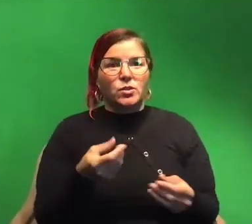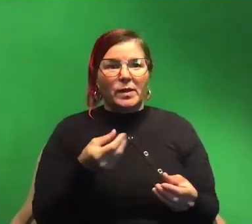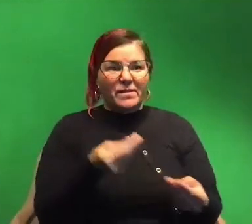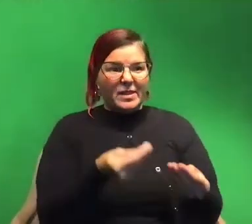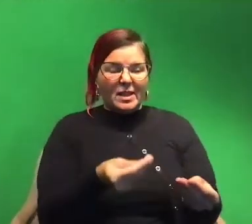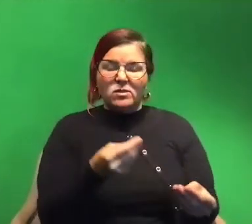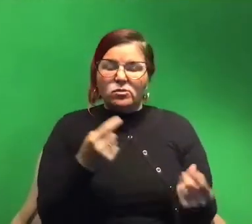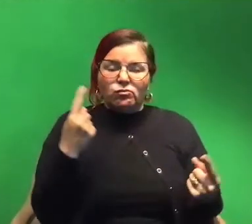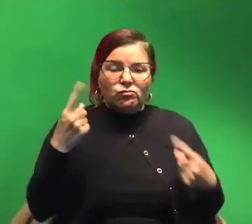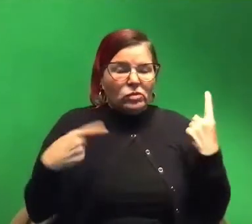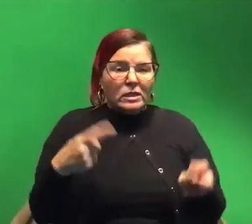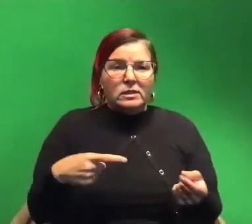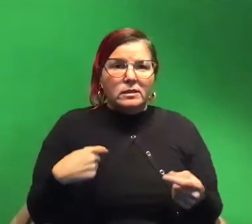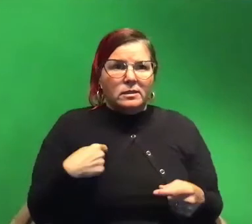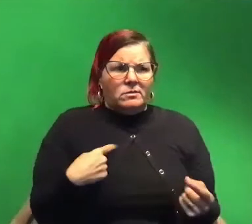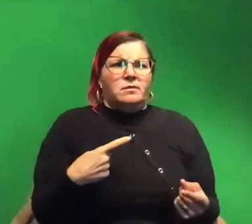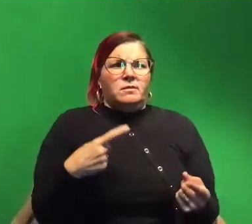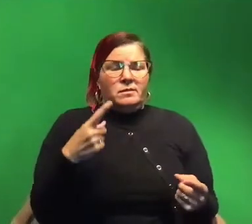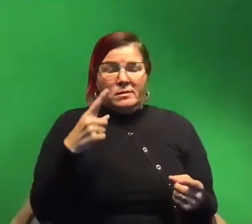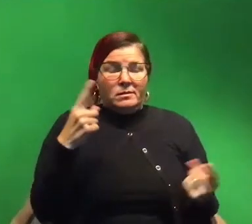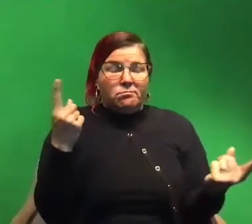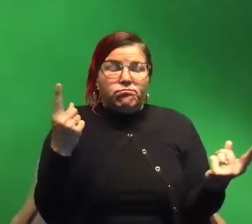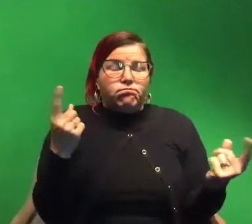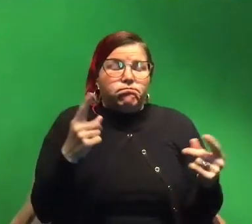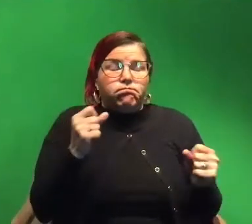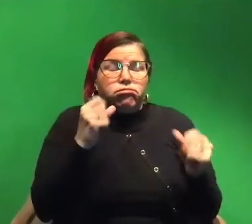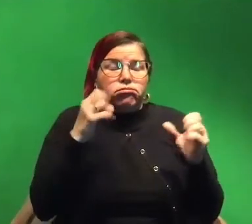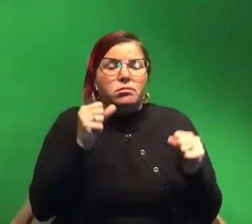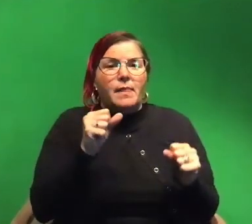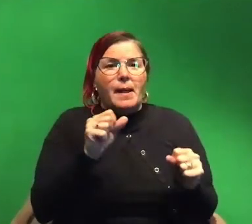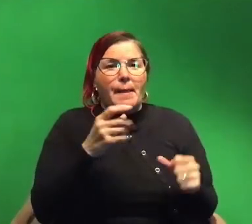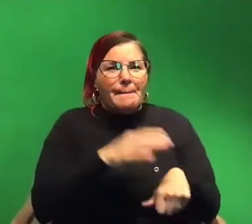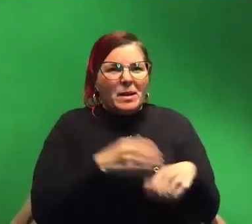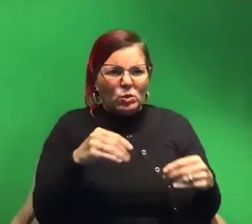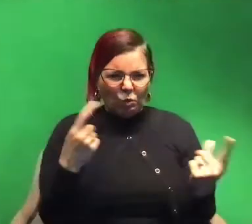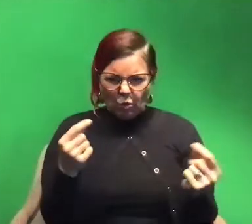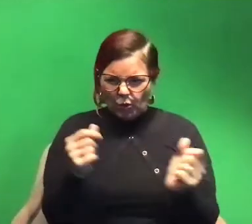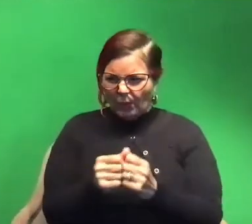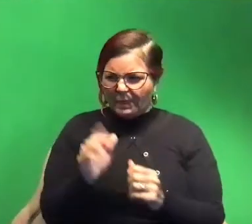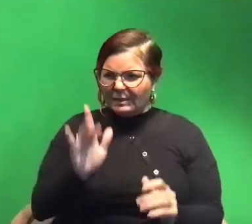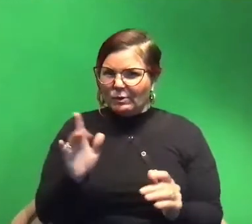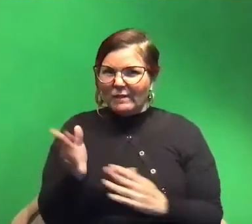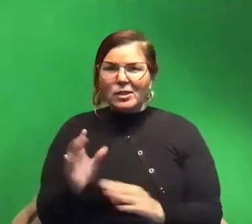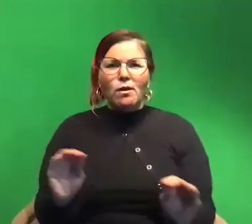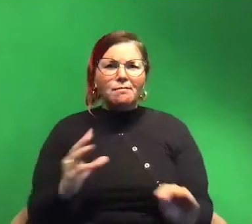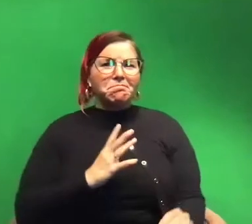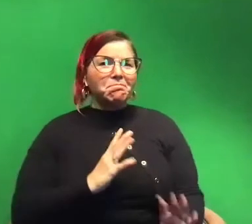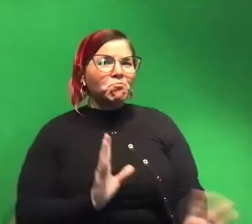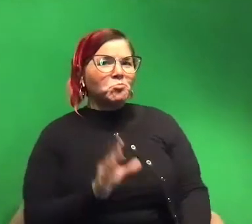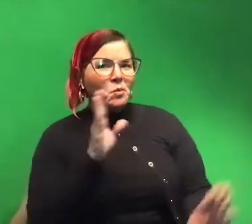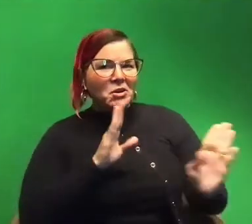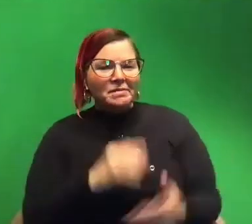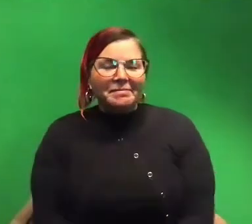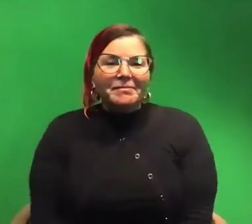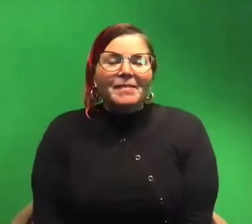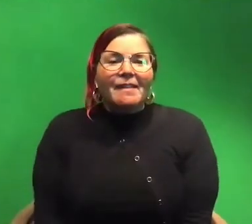yeah i could not believe i mean yeah we the poor pet store was like what are you doing with these fish i was like nothing nothing um yeah so